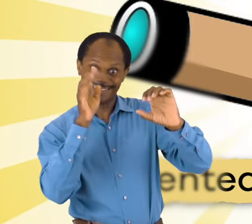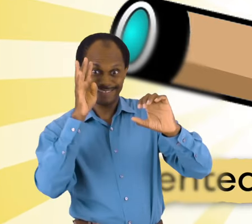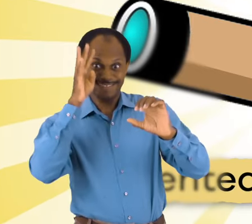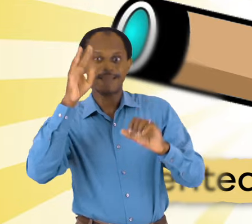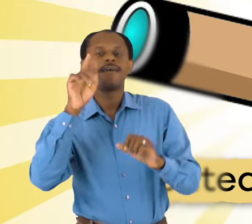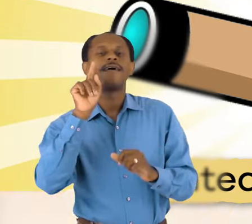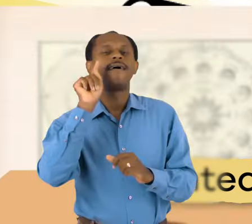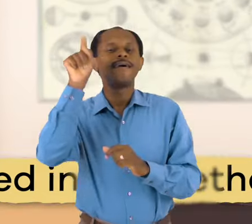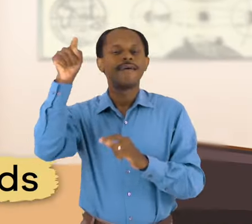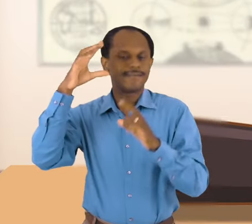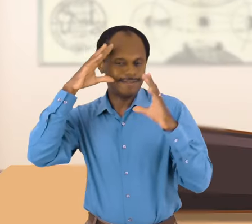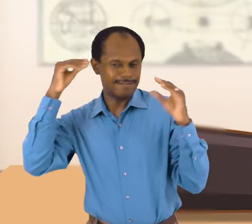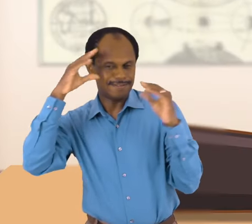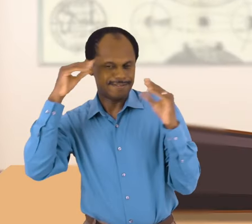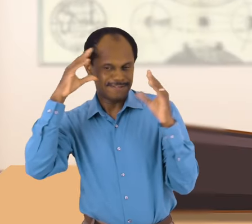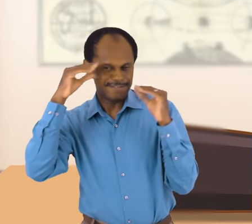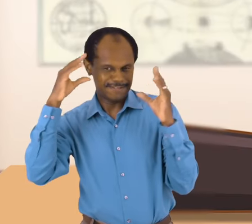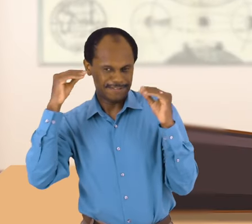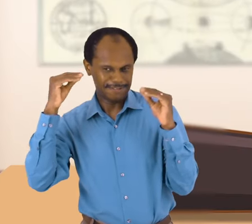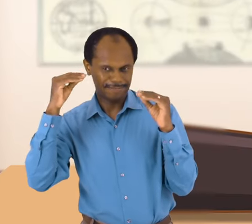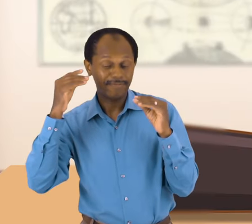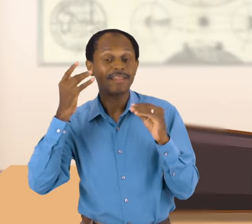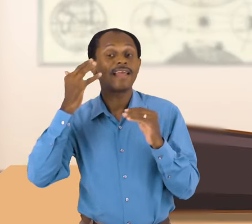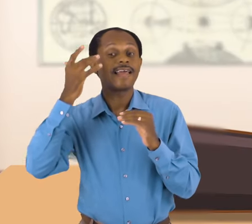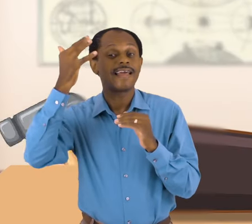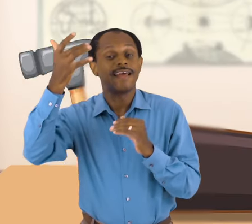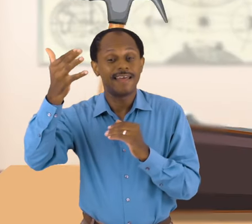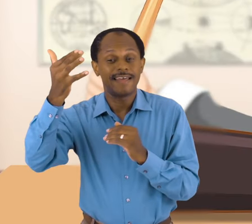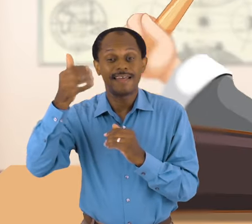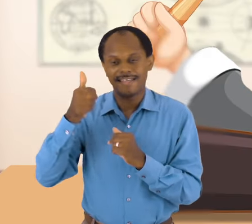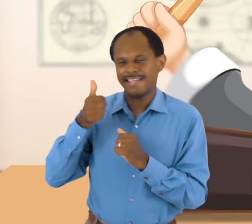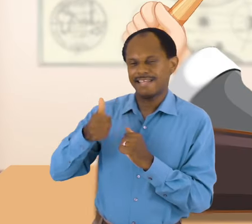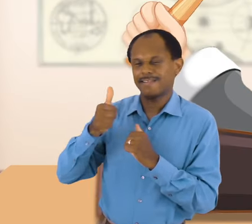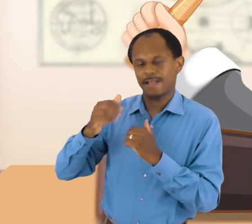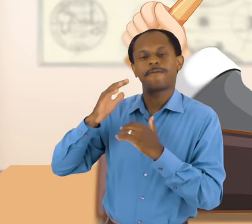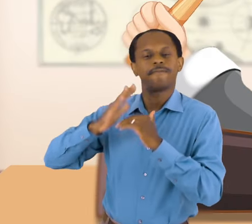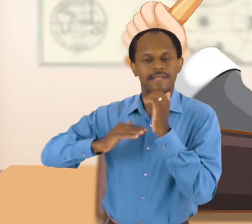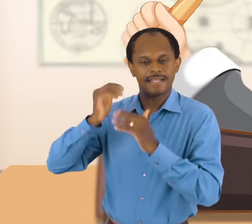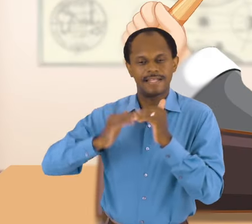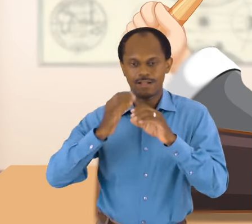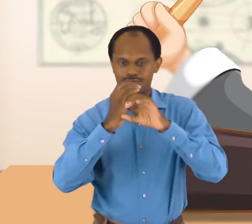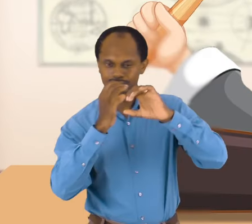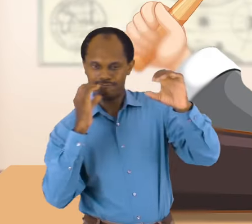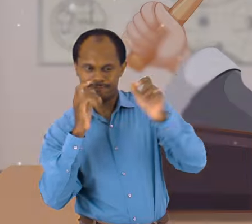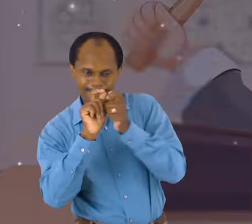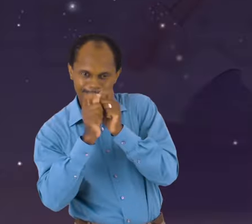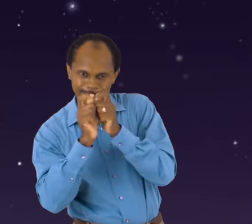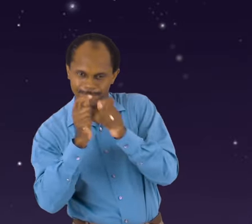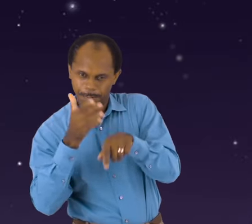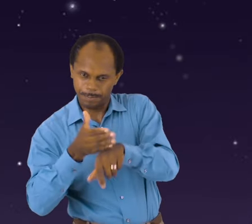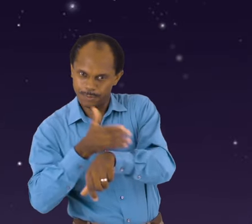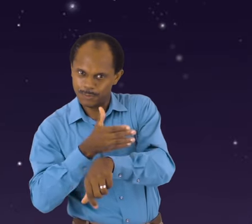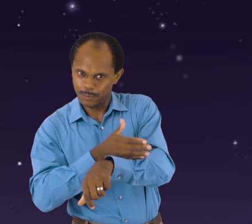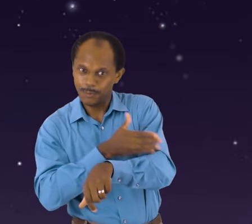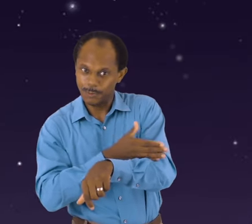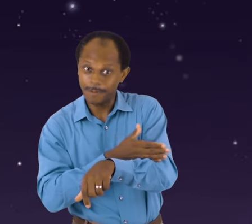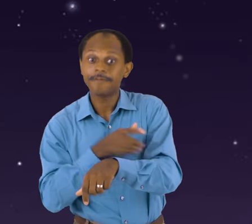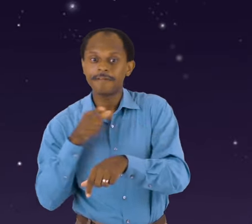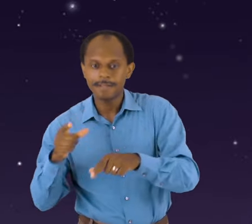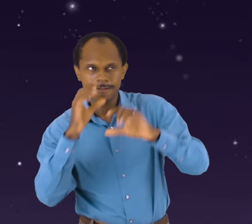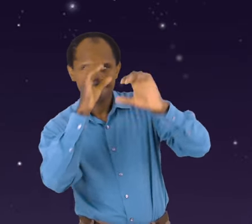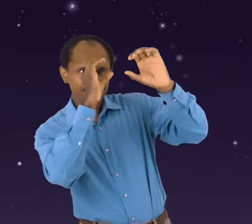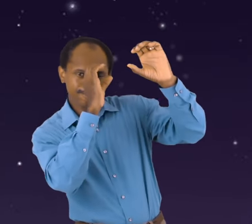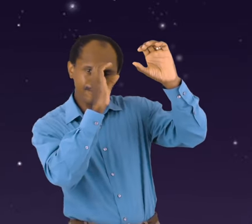in the Netherlands. Later, he built his own version and made a few improvements. As he was